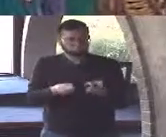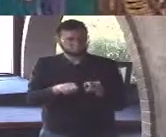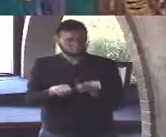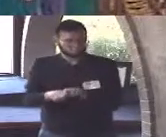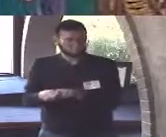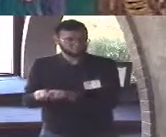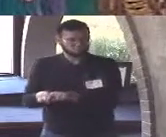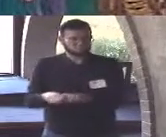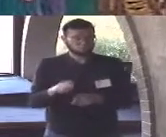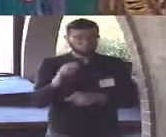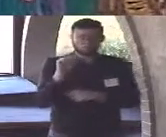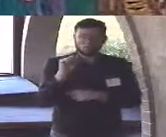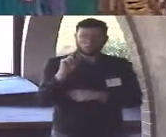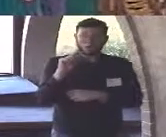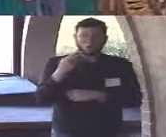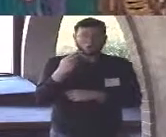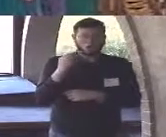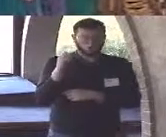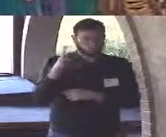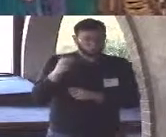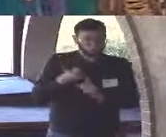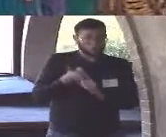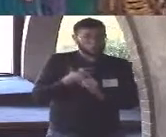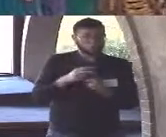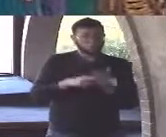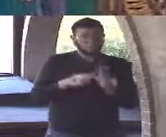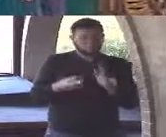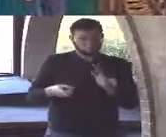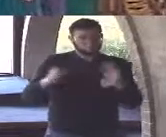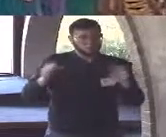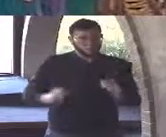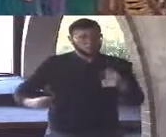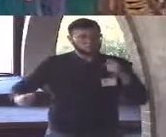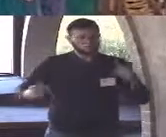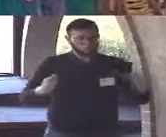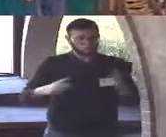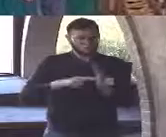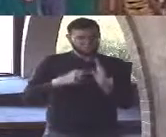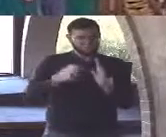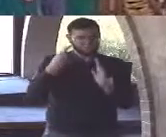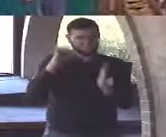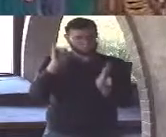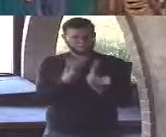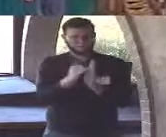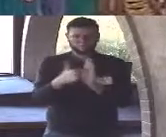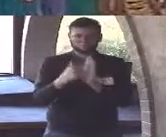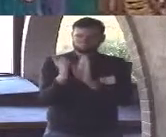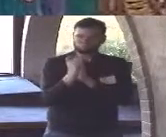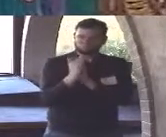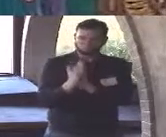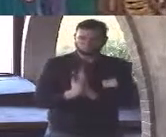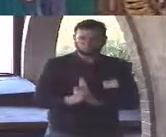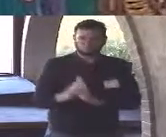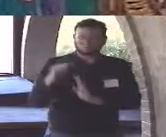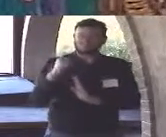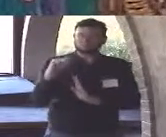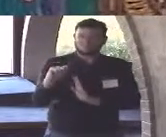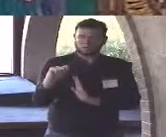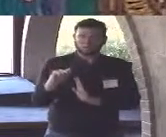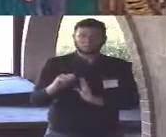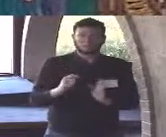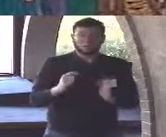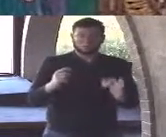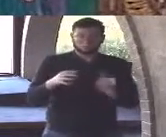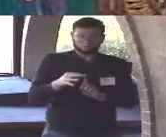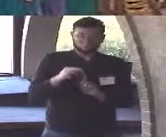is someone who has authority over the meaning of a particular text presumably a text that he or she wrote